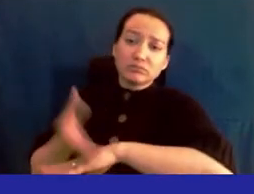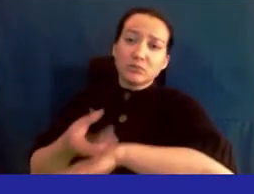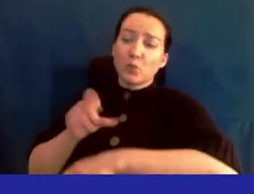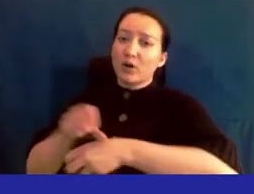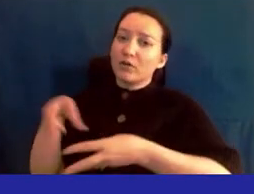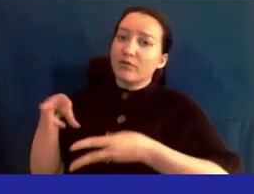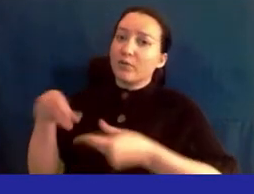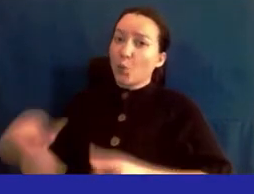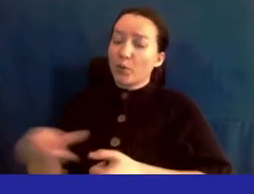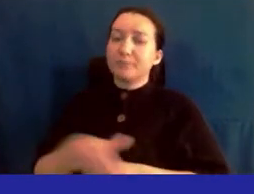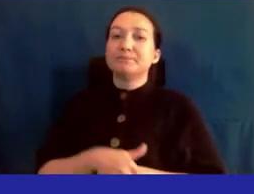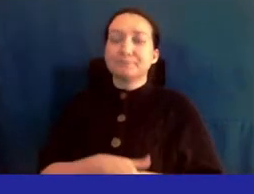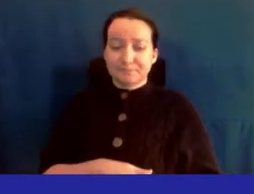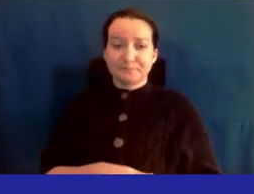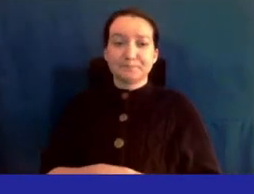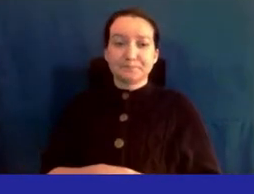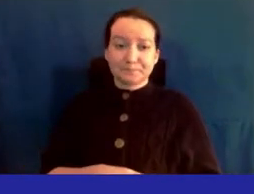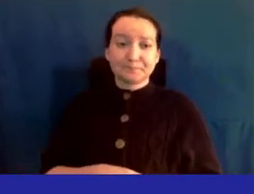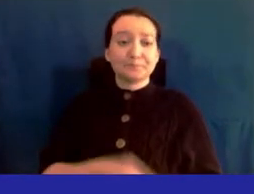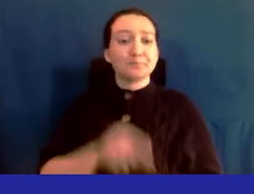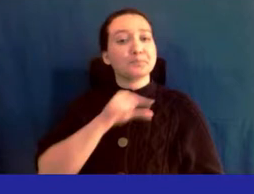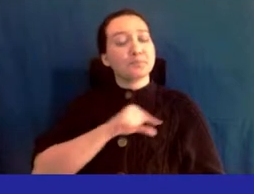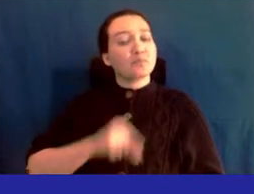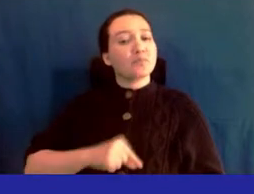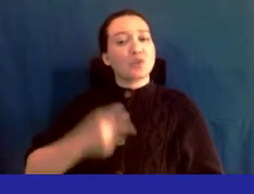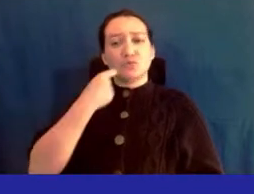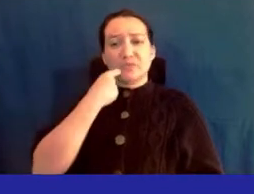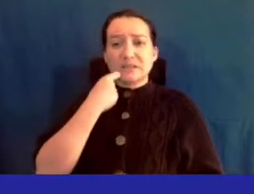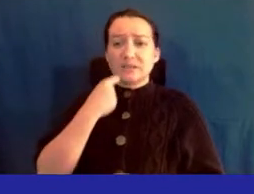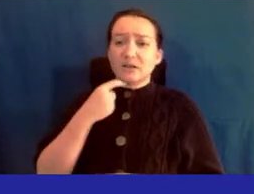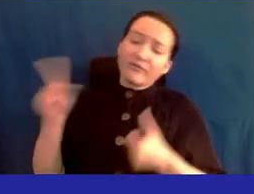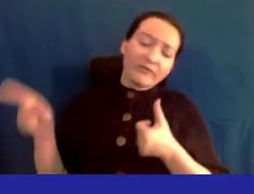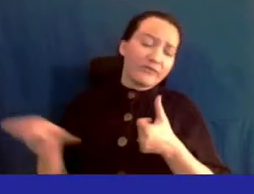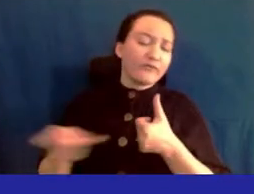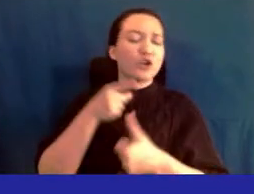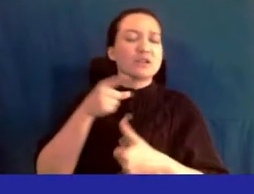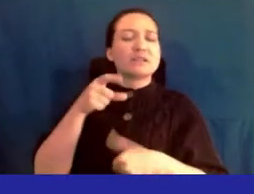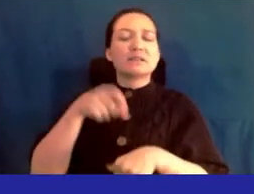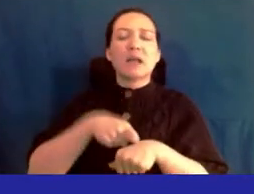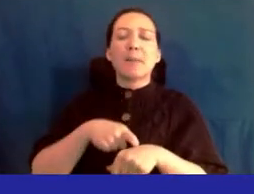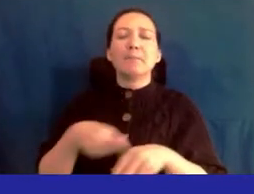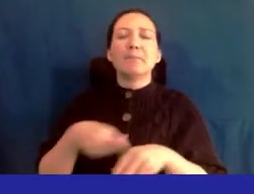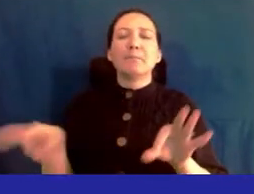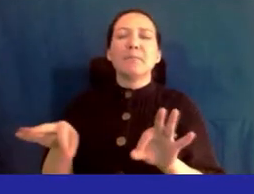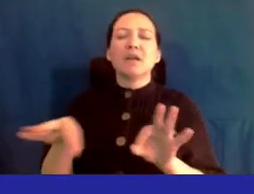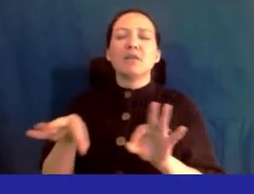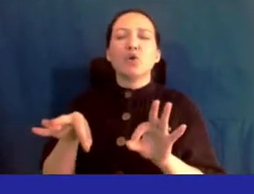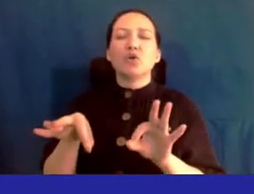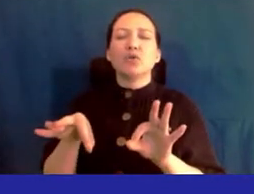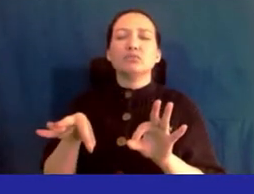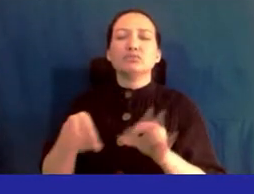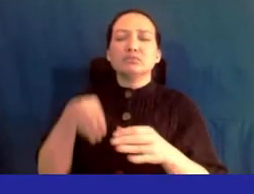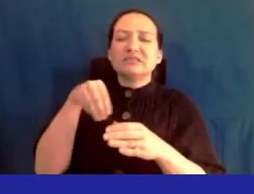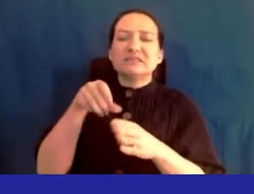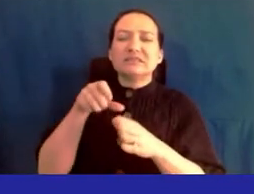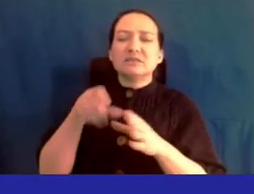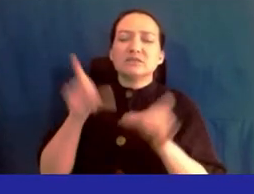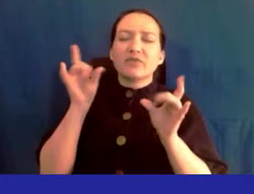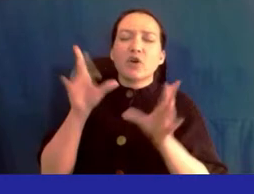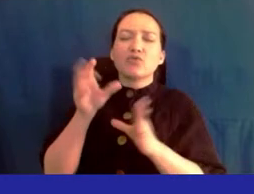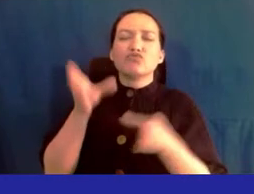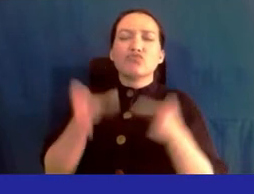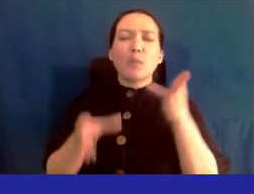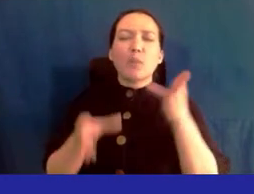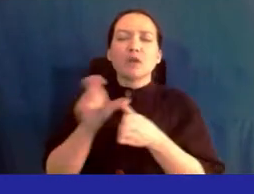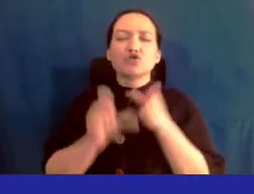efficiency queen's recently performed its first minimal invasive probiotic surgery with a state-of